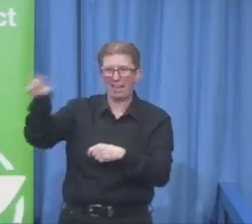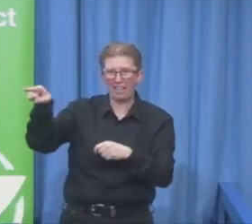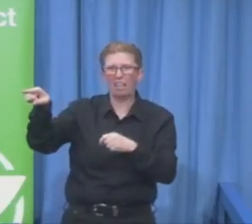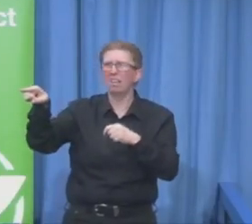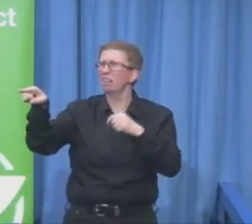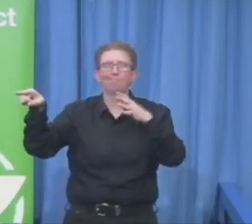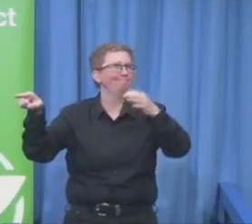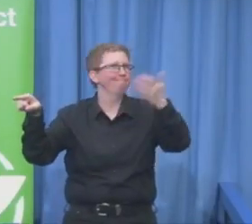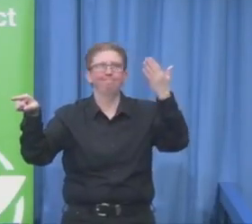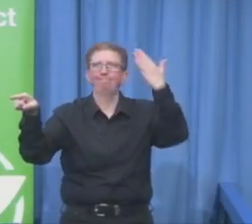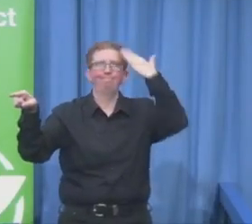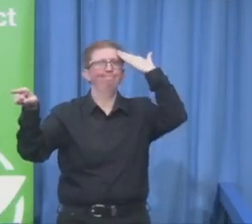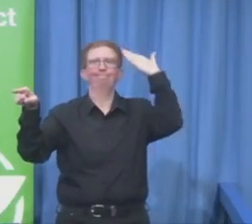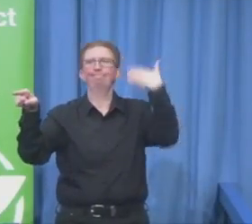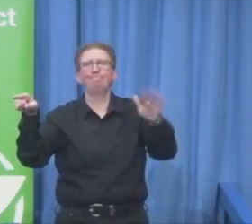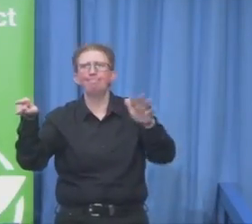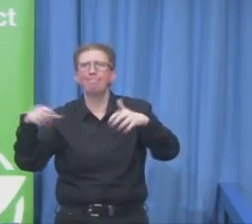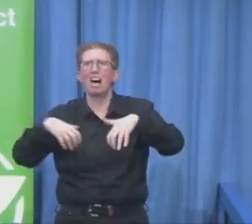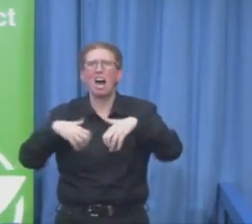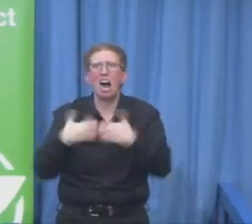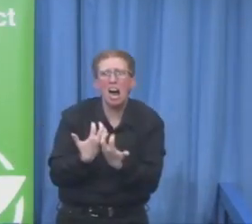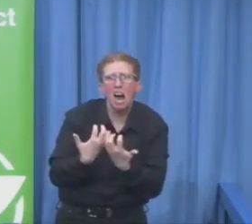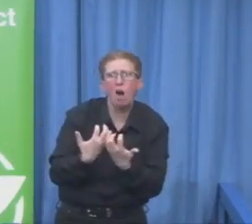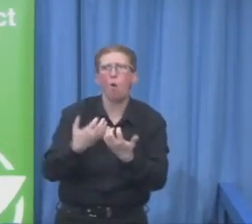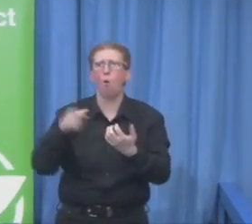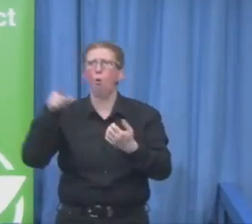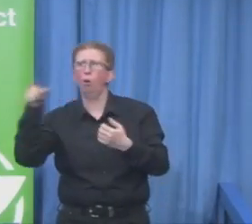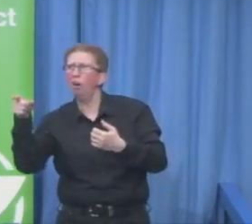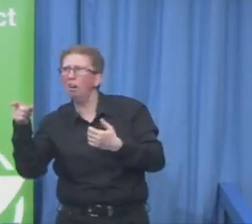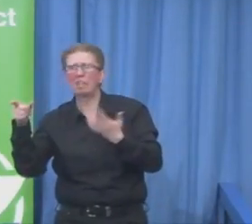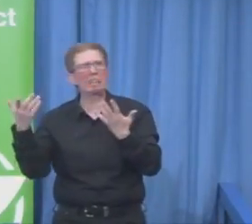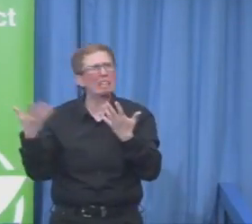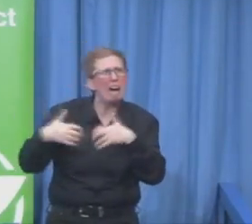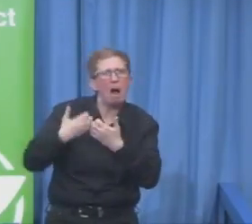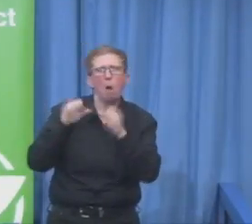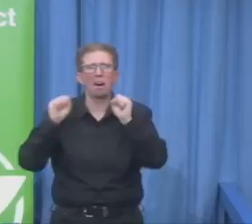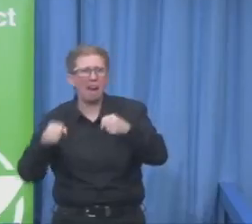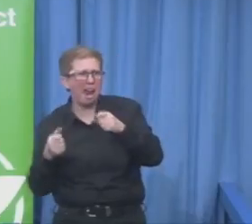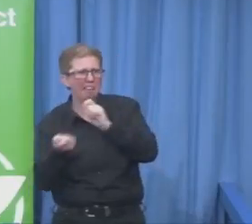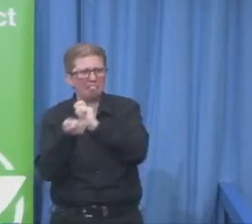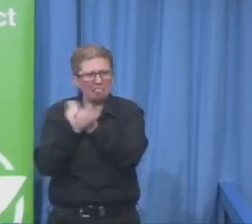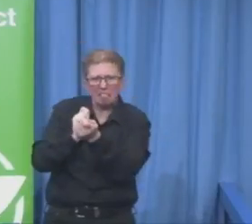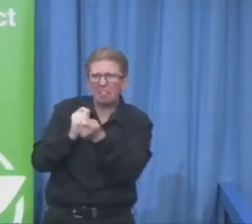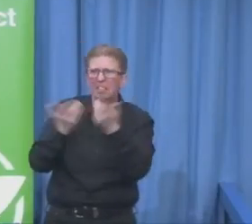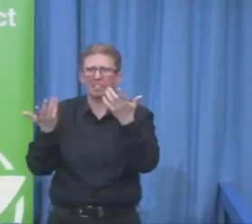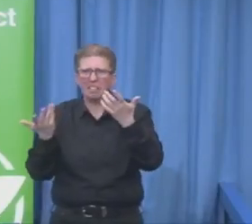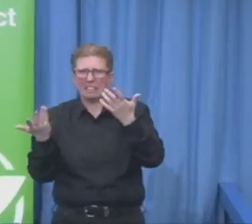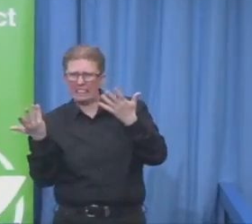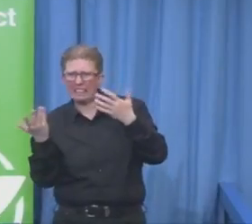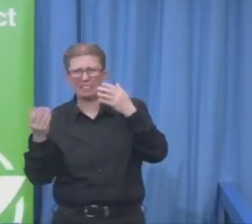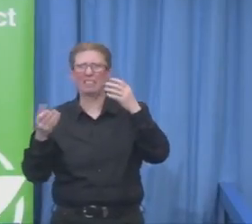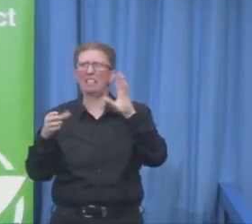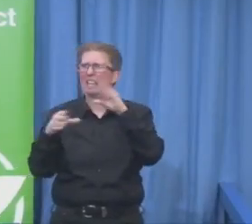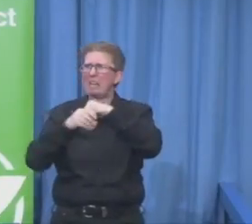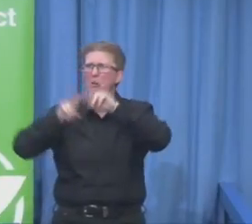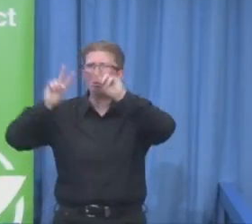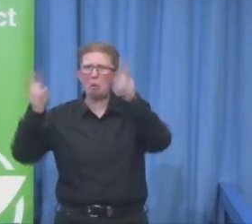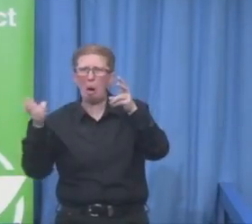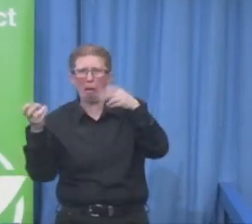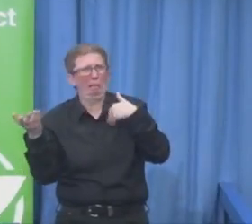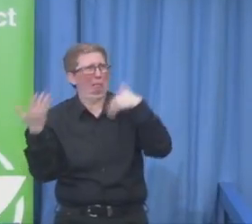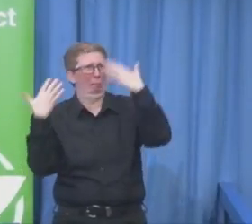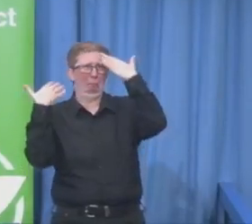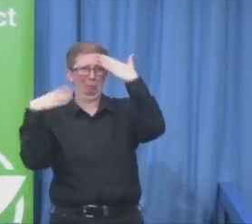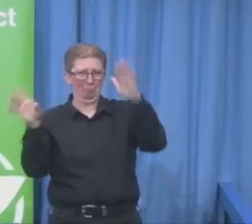their culture into an inclusive culture. That is what we are doing. In detail, we